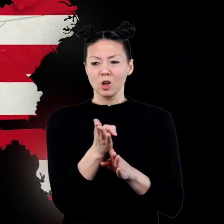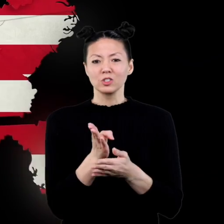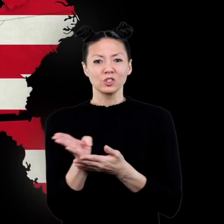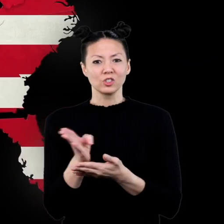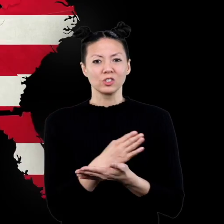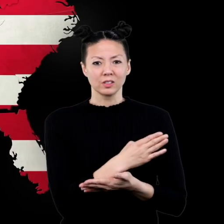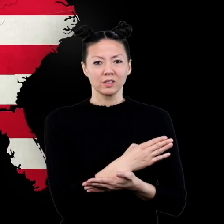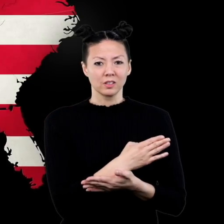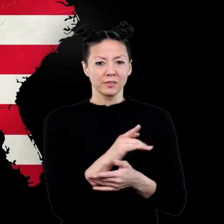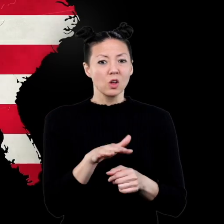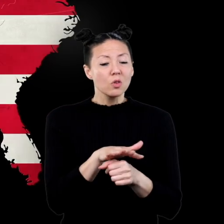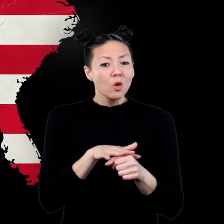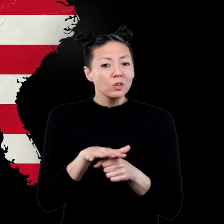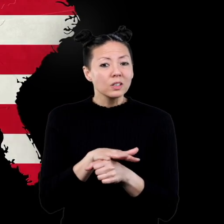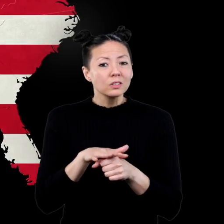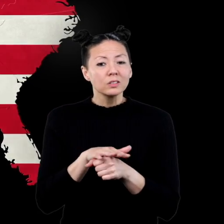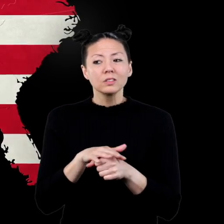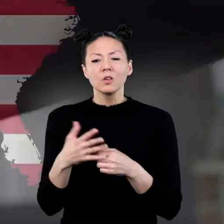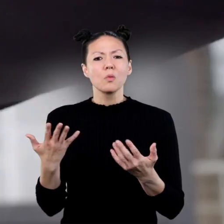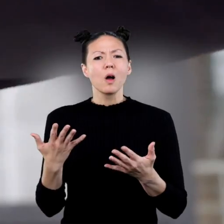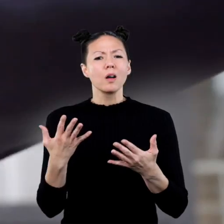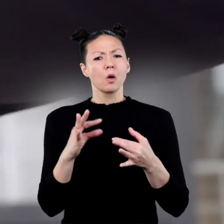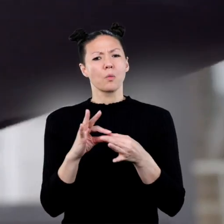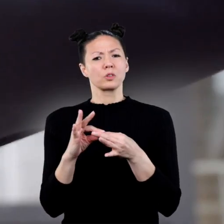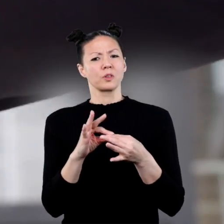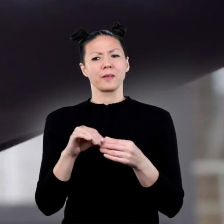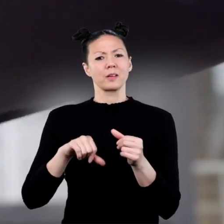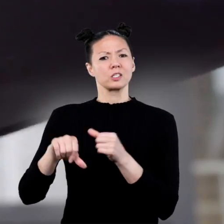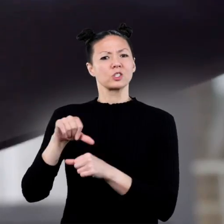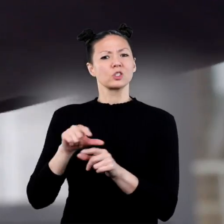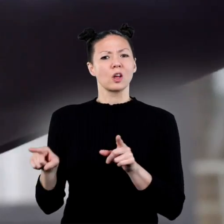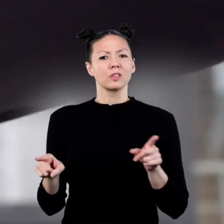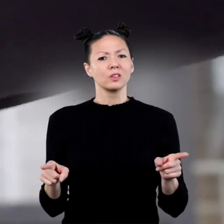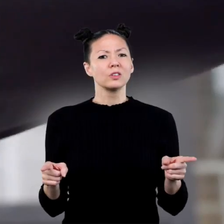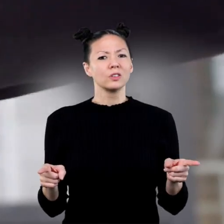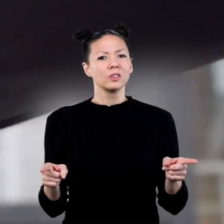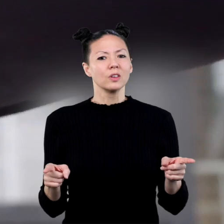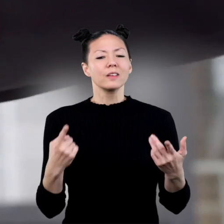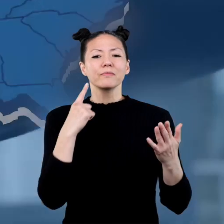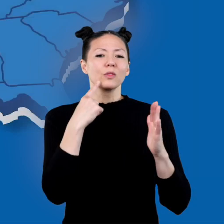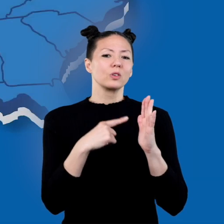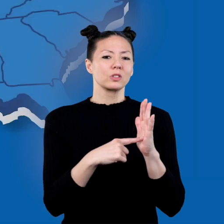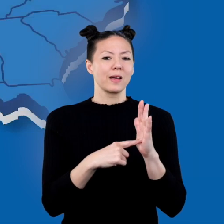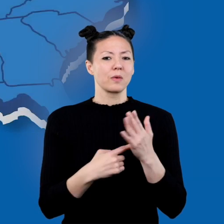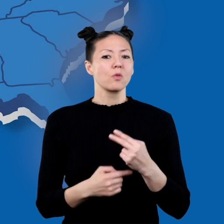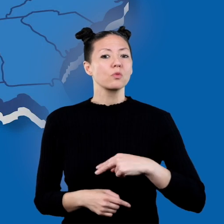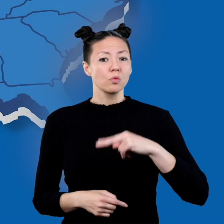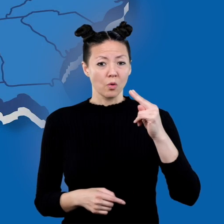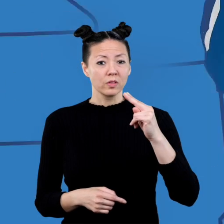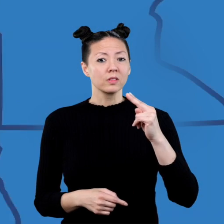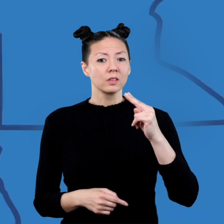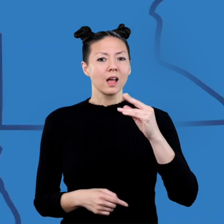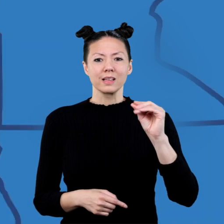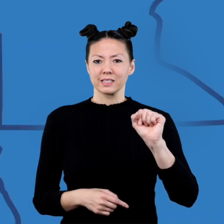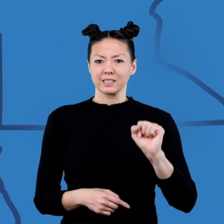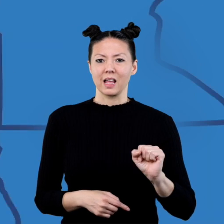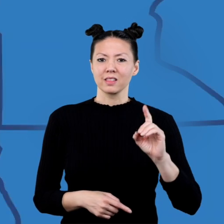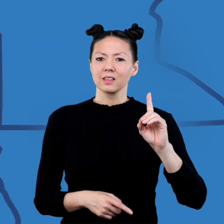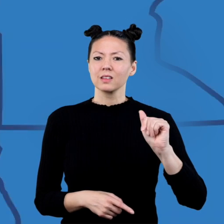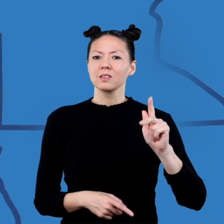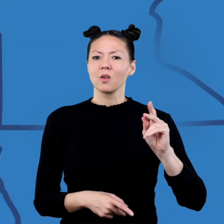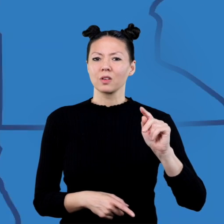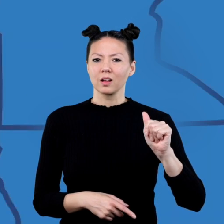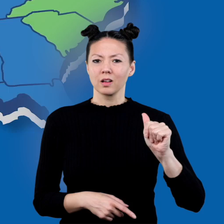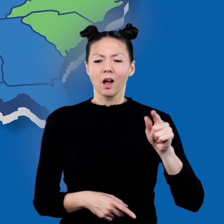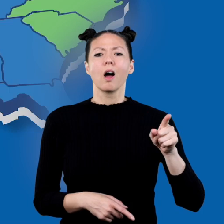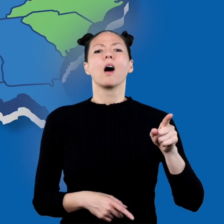words to describe their location in relationship to each other. For example, north and south